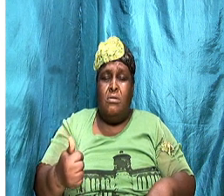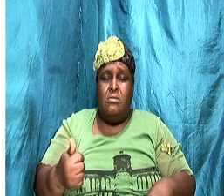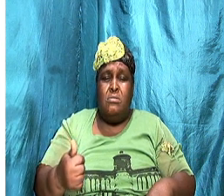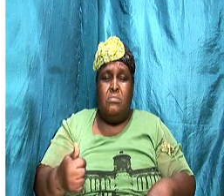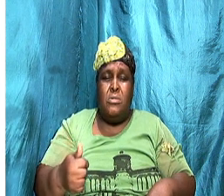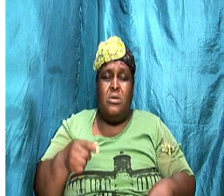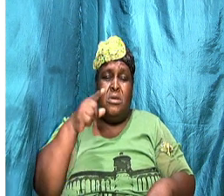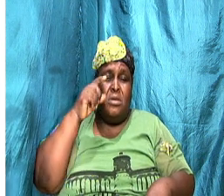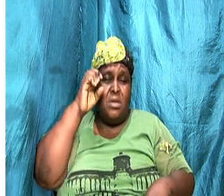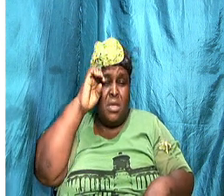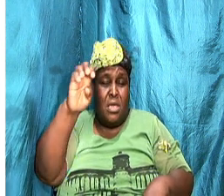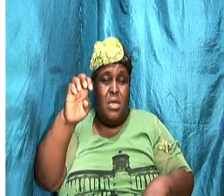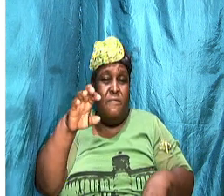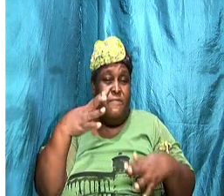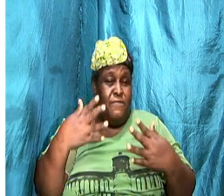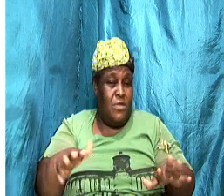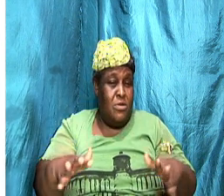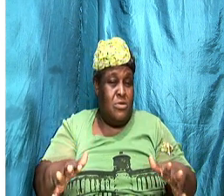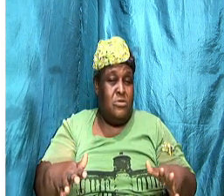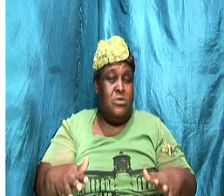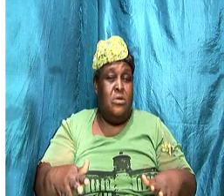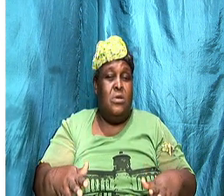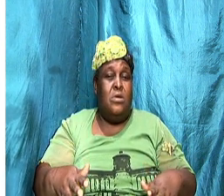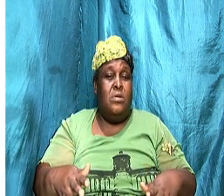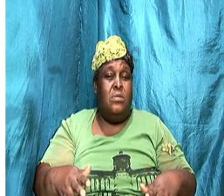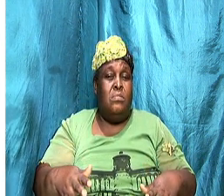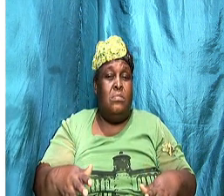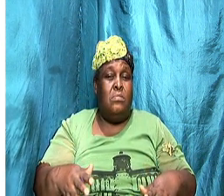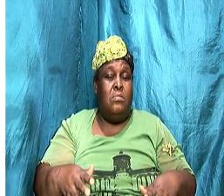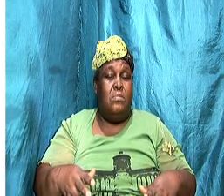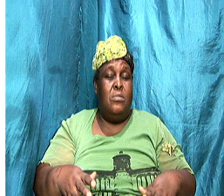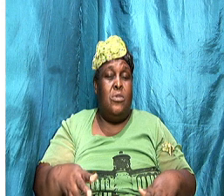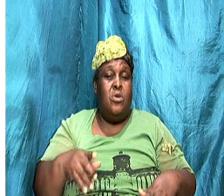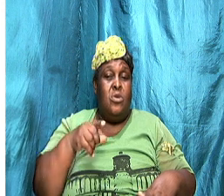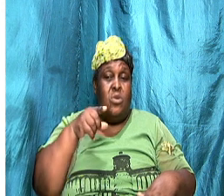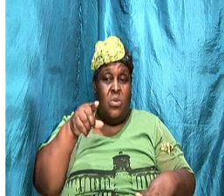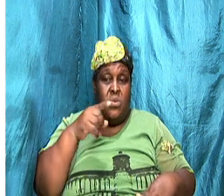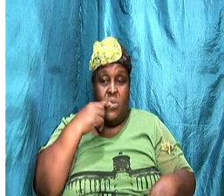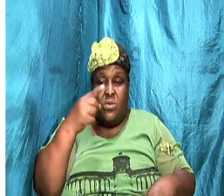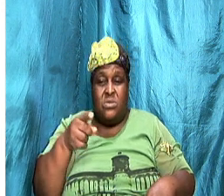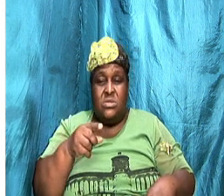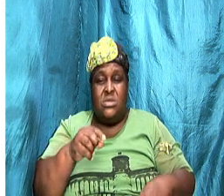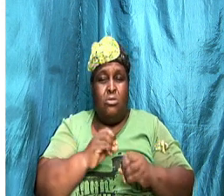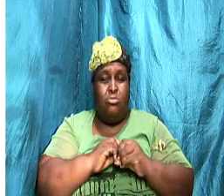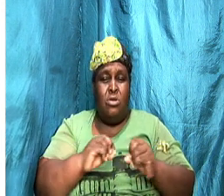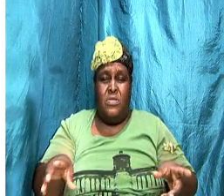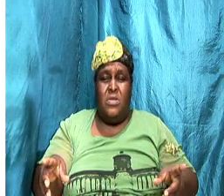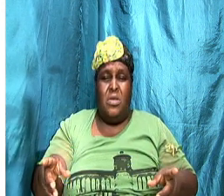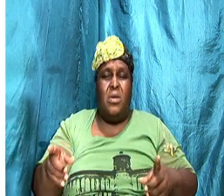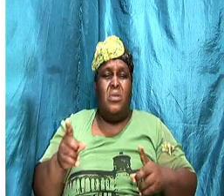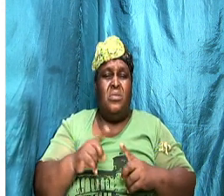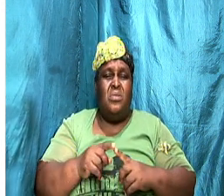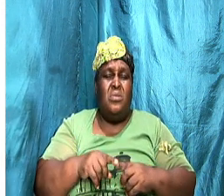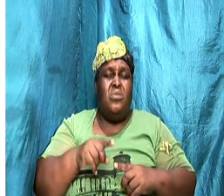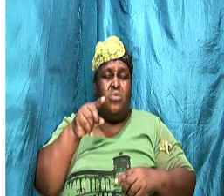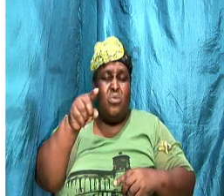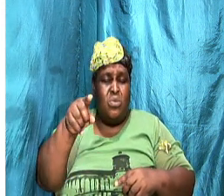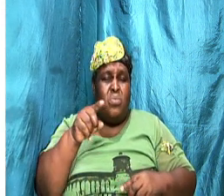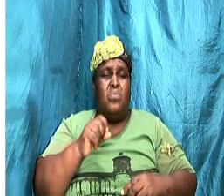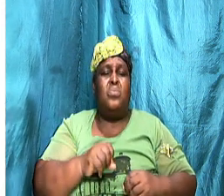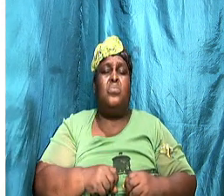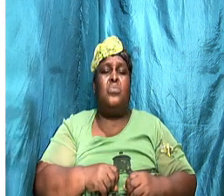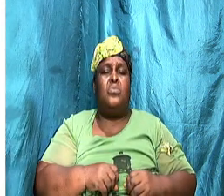you say anything unless it is a case where you